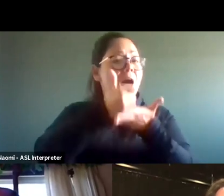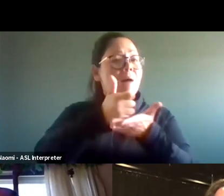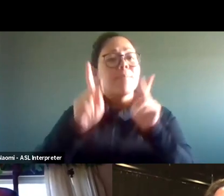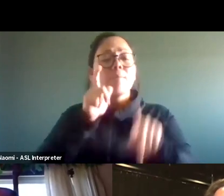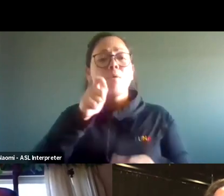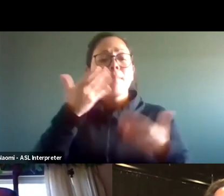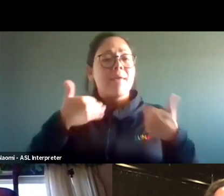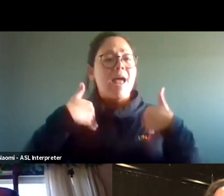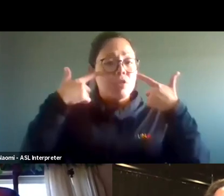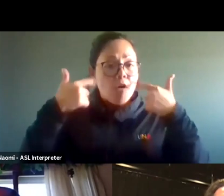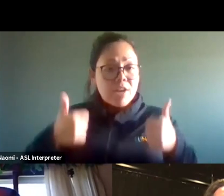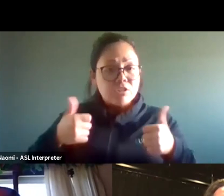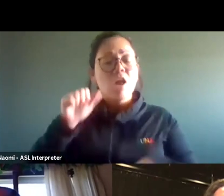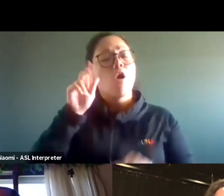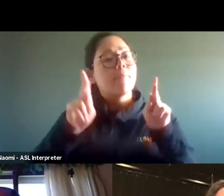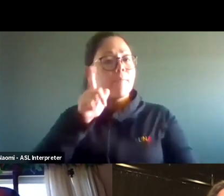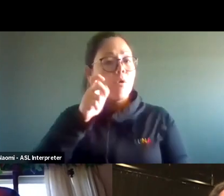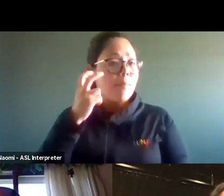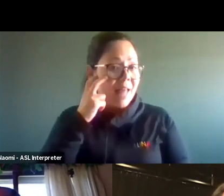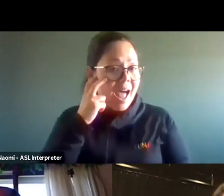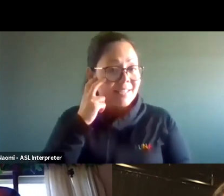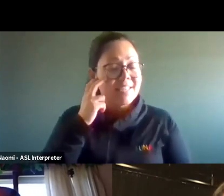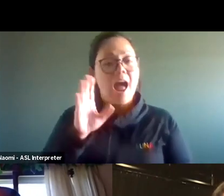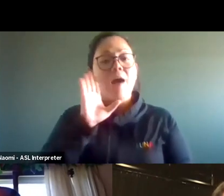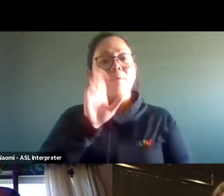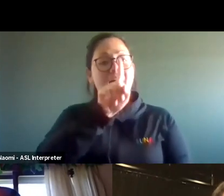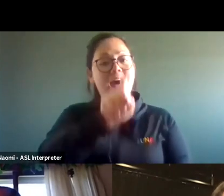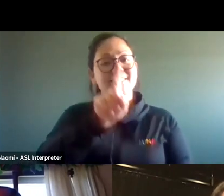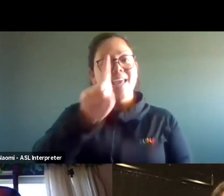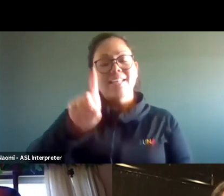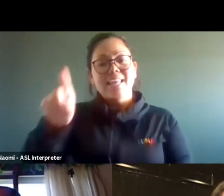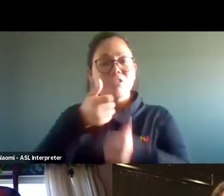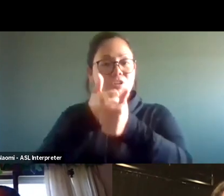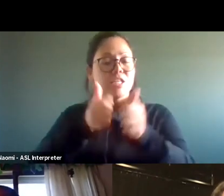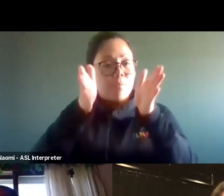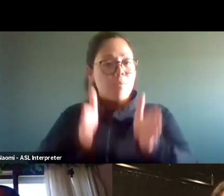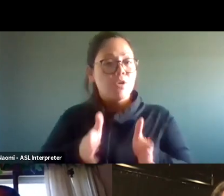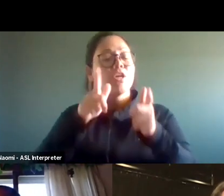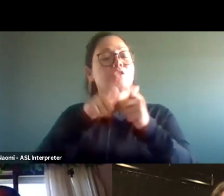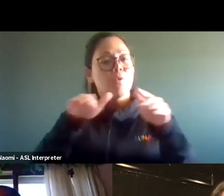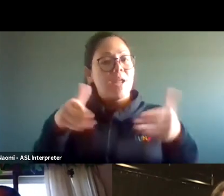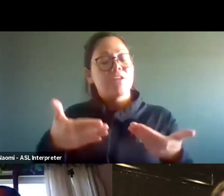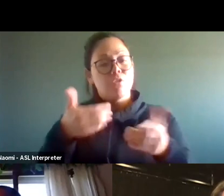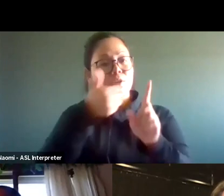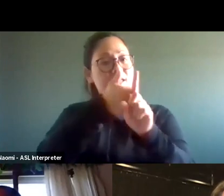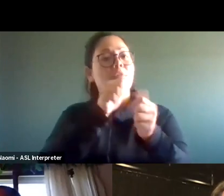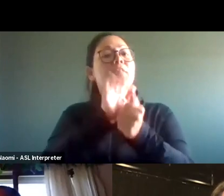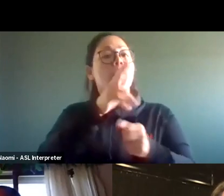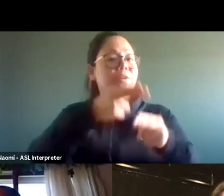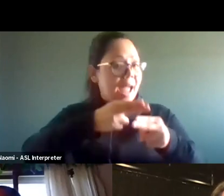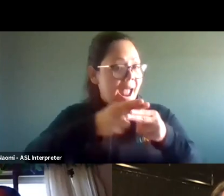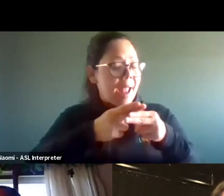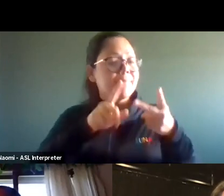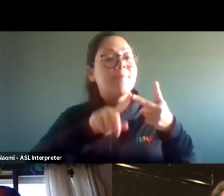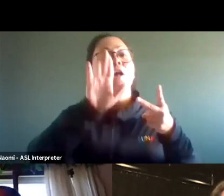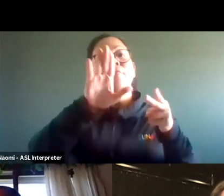low vision or people who are blind. And I'm going to ask each presenter to introduce themselves similarly with their name, organization,